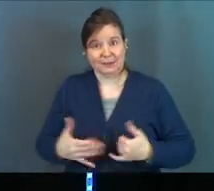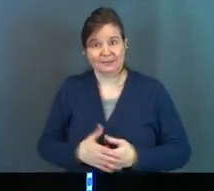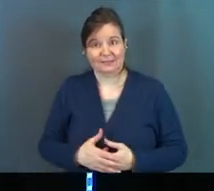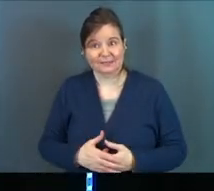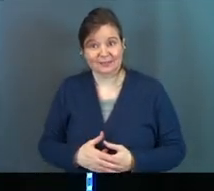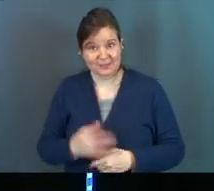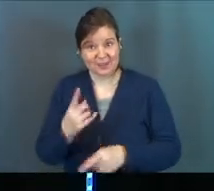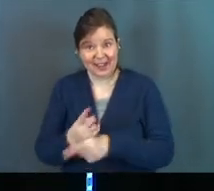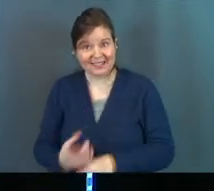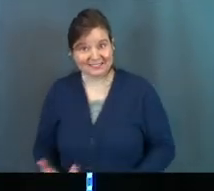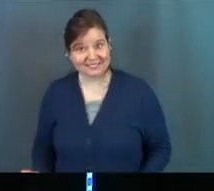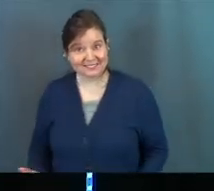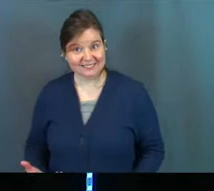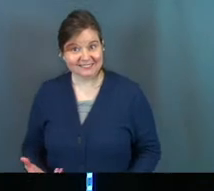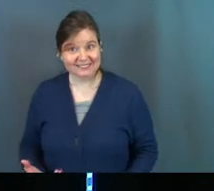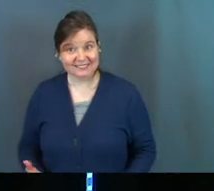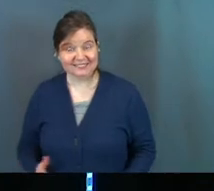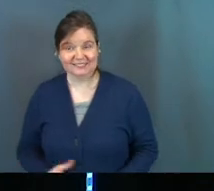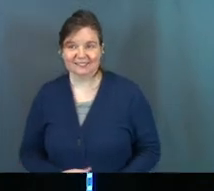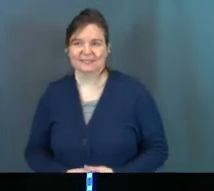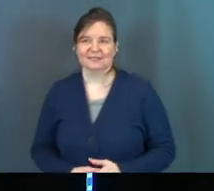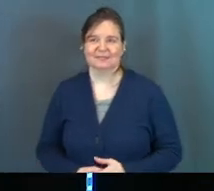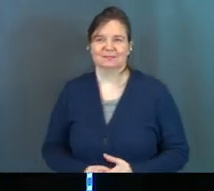They have a, right, right there.